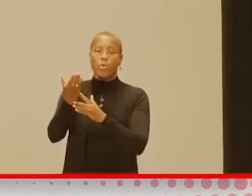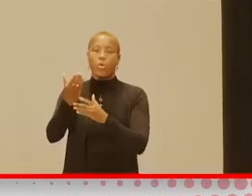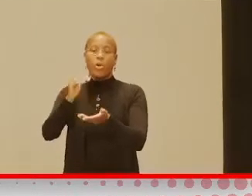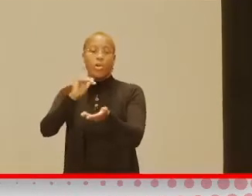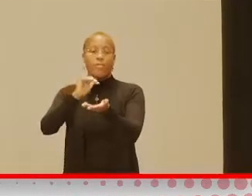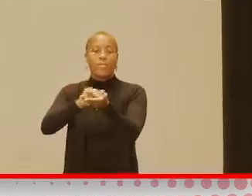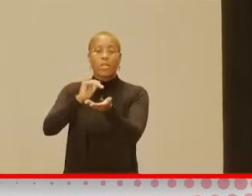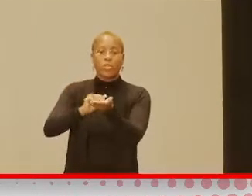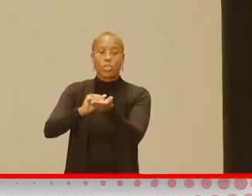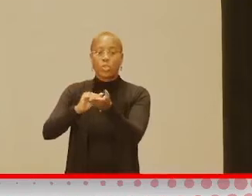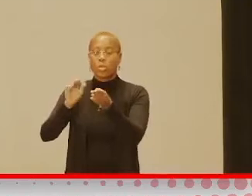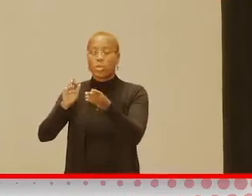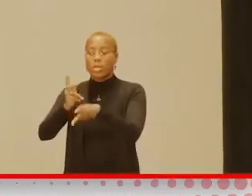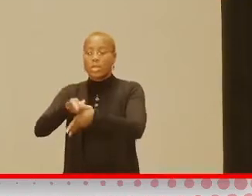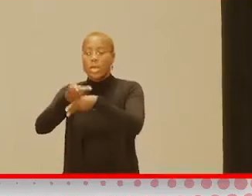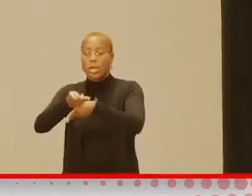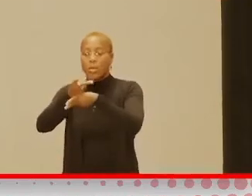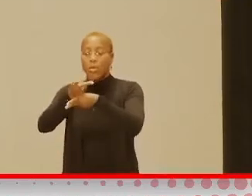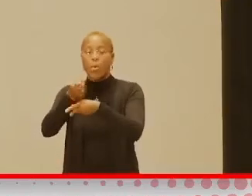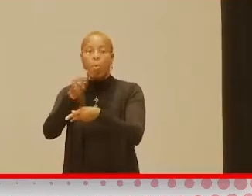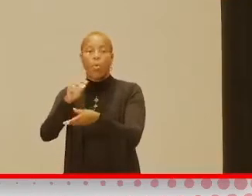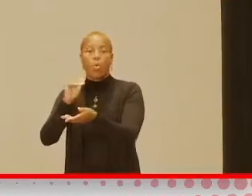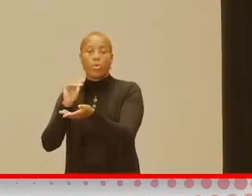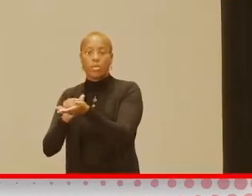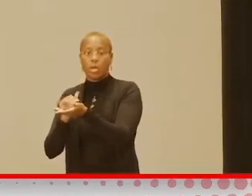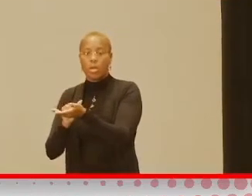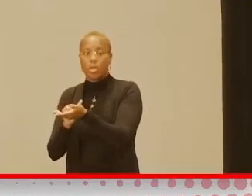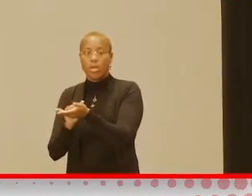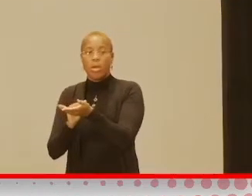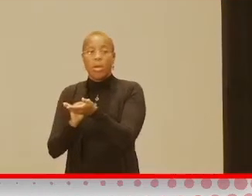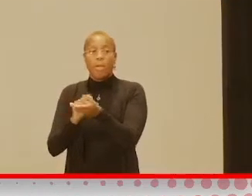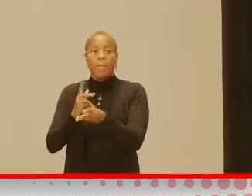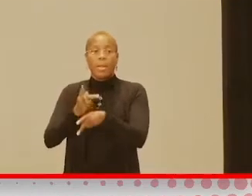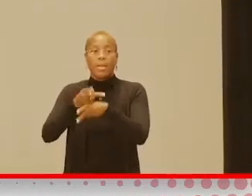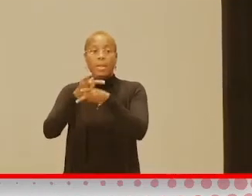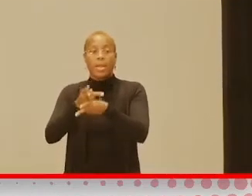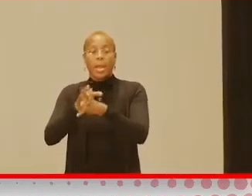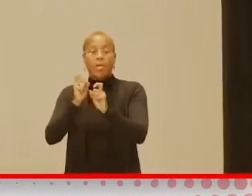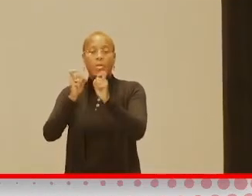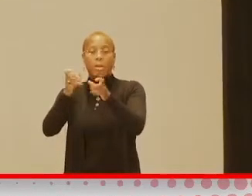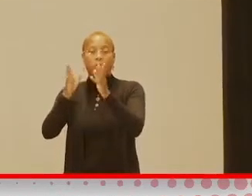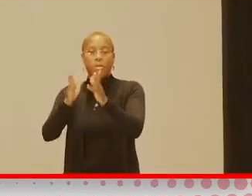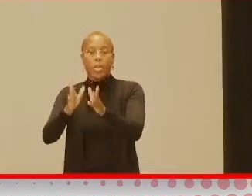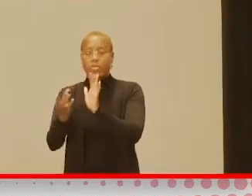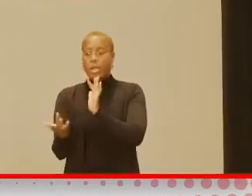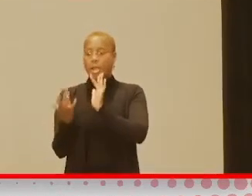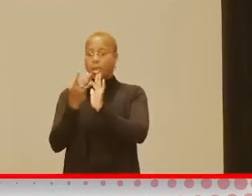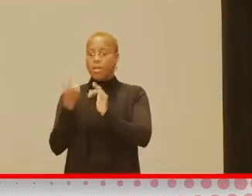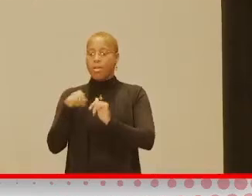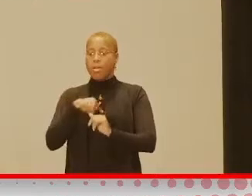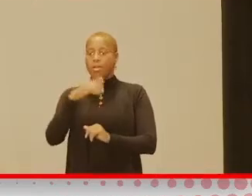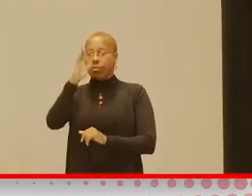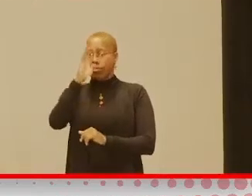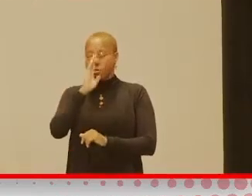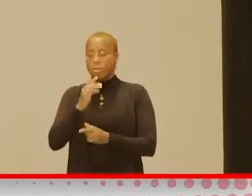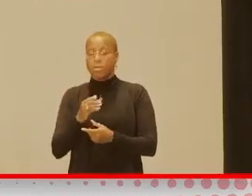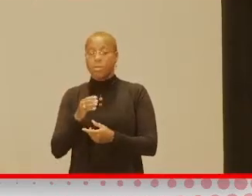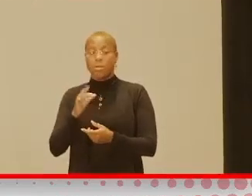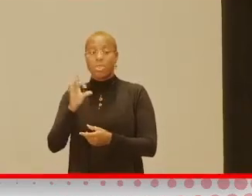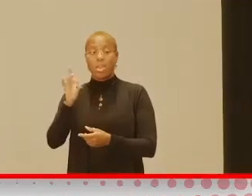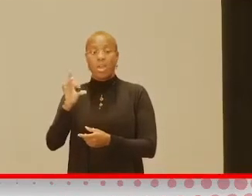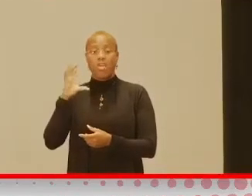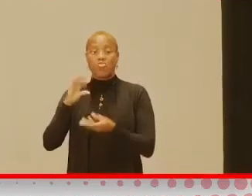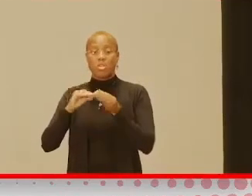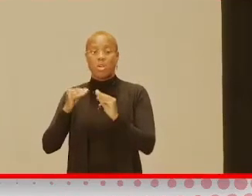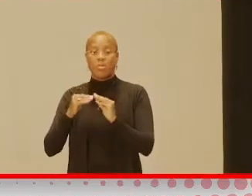provider. But parents can always, caregivers can always contact us directly. That 800 number is actually a central